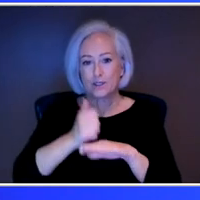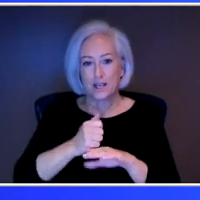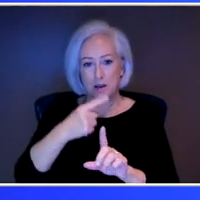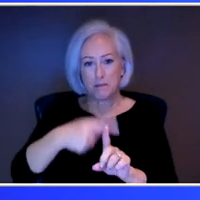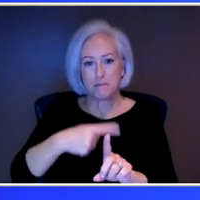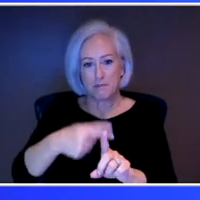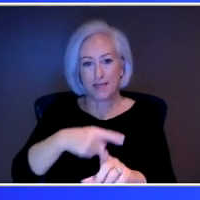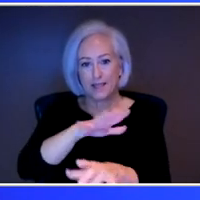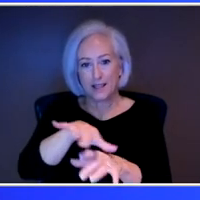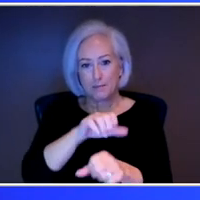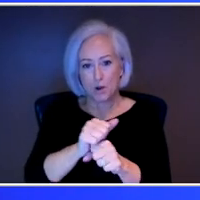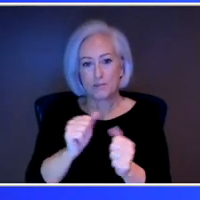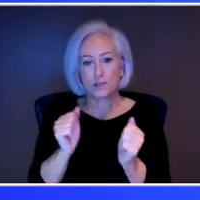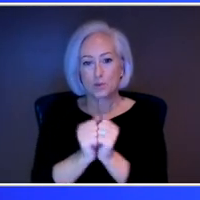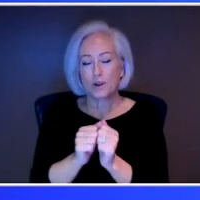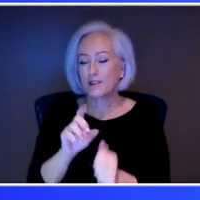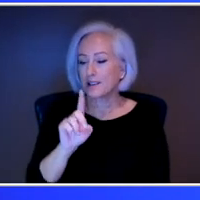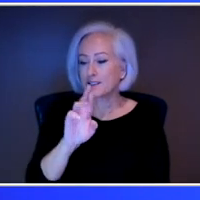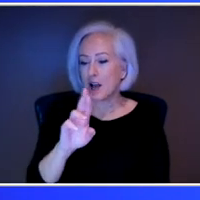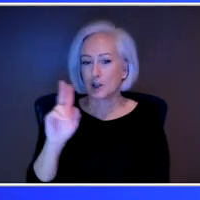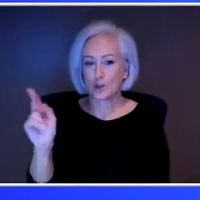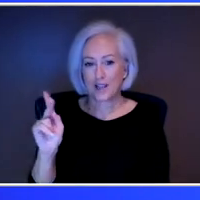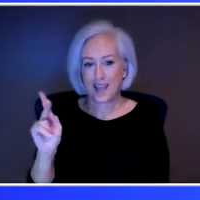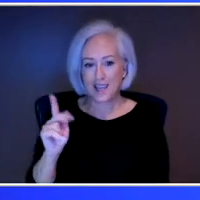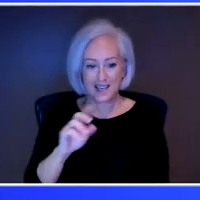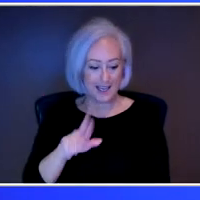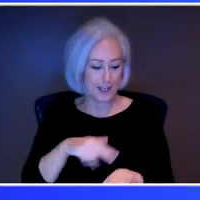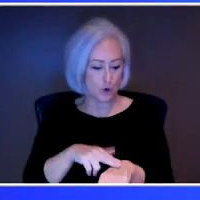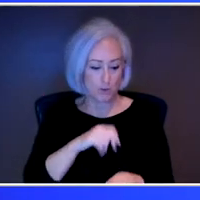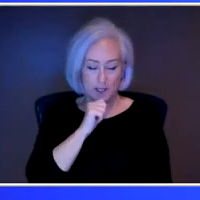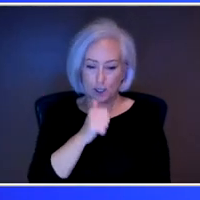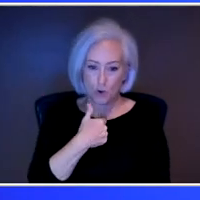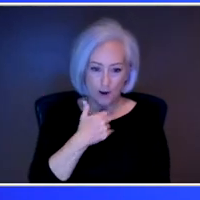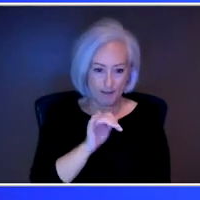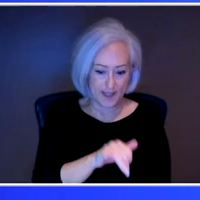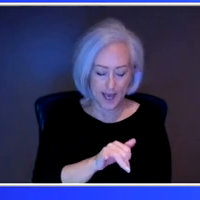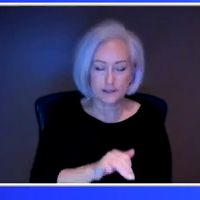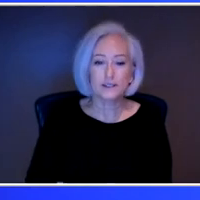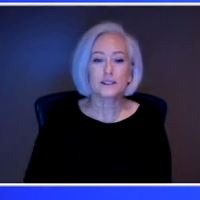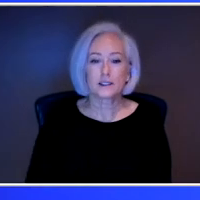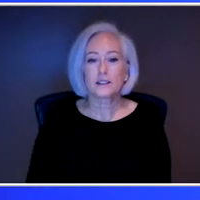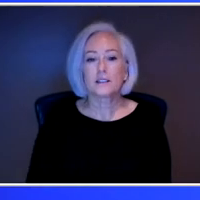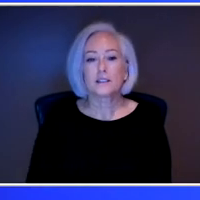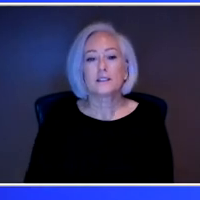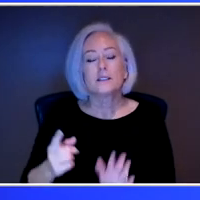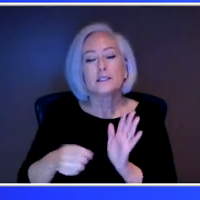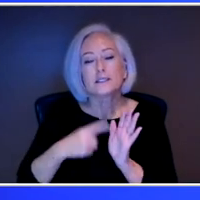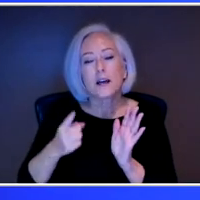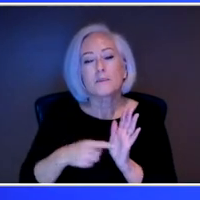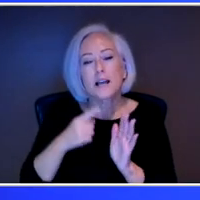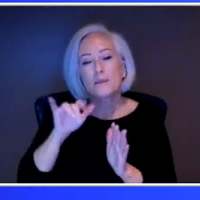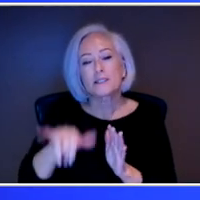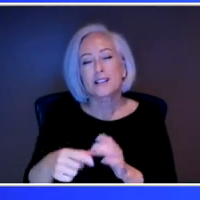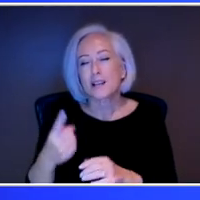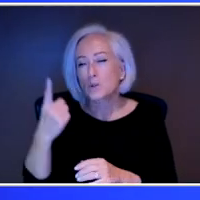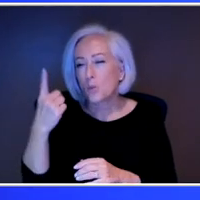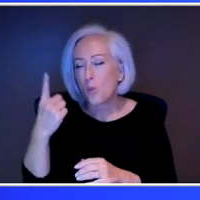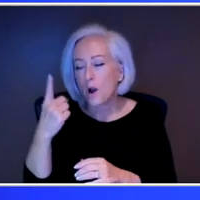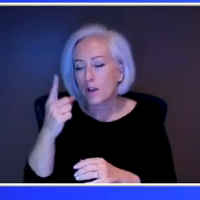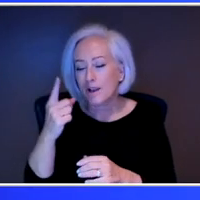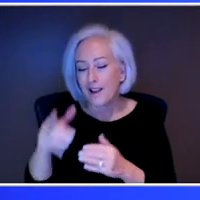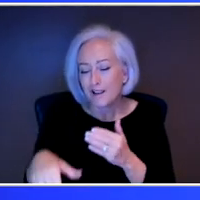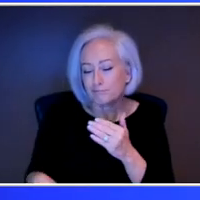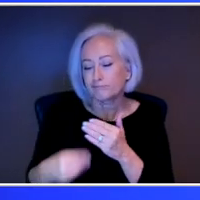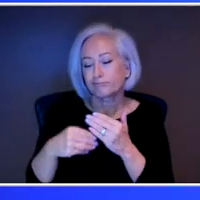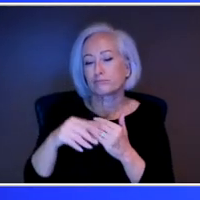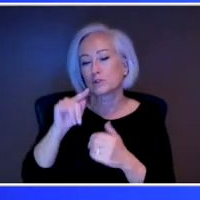when normally I don't have that. And then sometimes it is just that one extra tool to add. Even